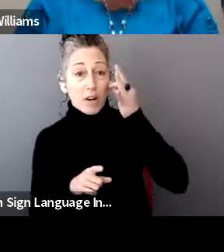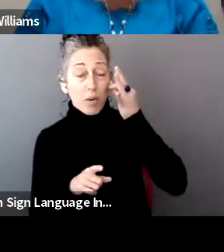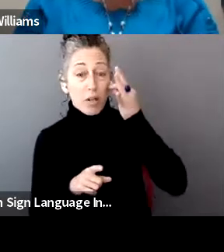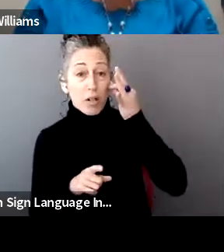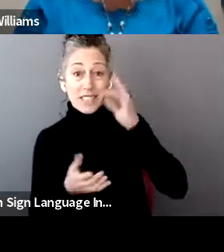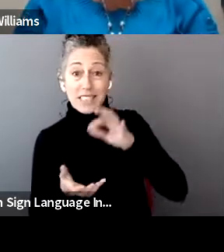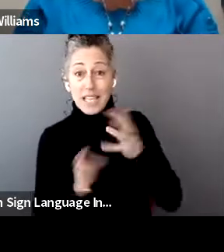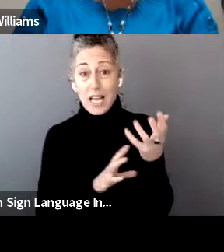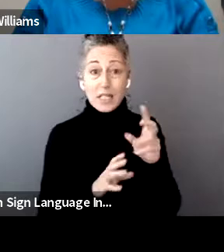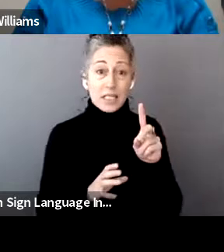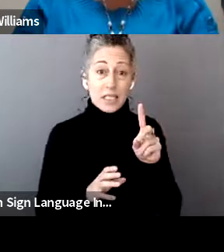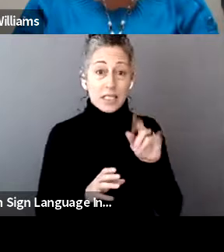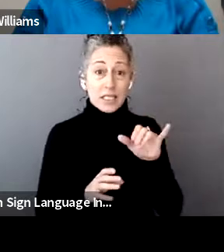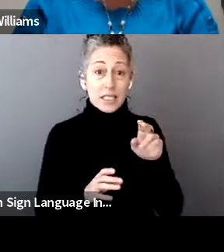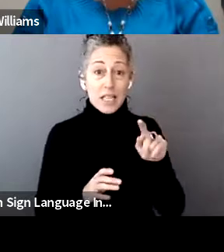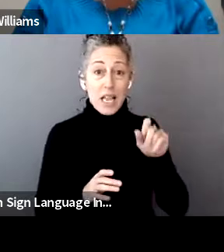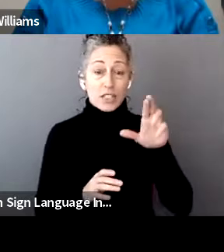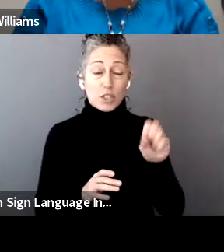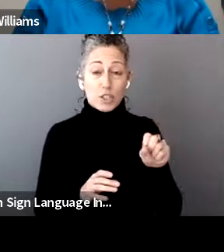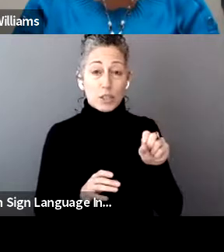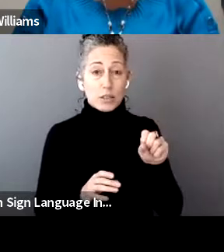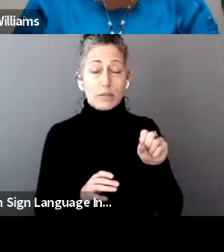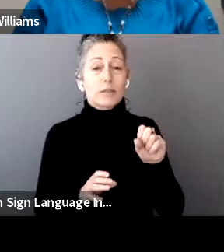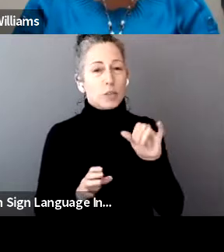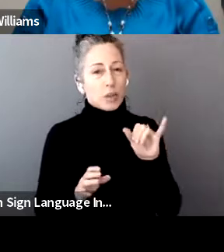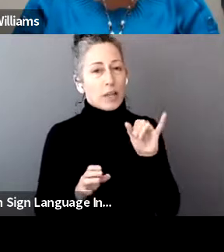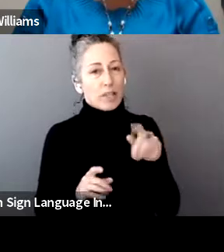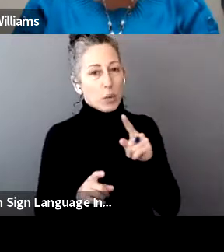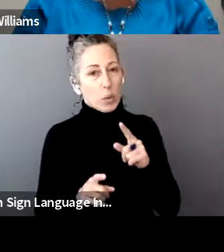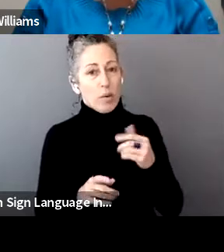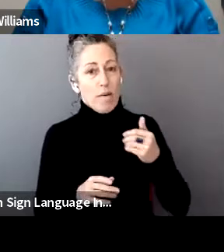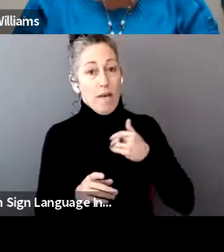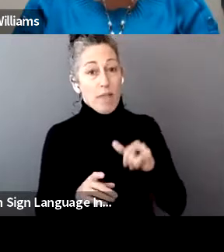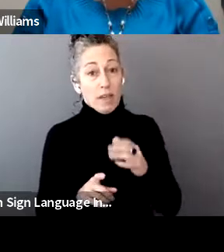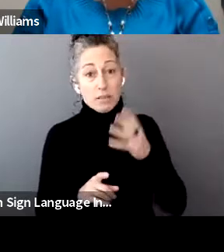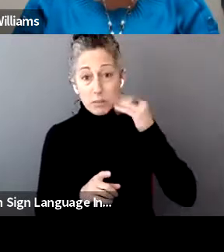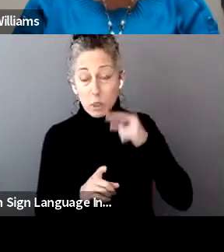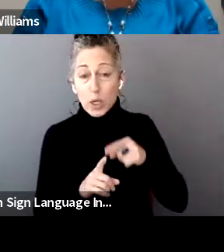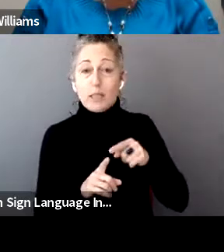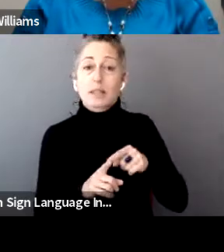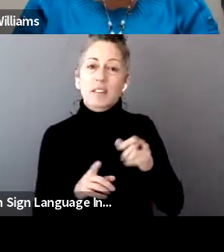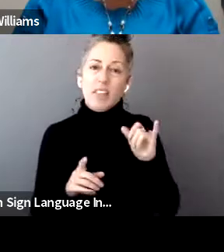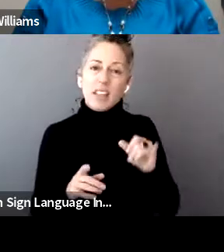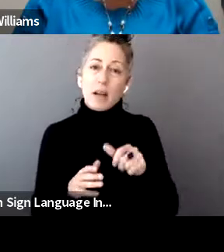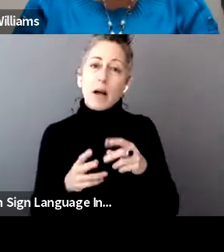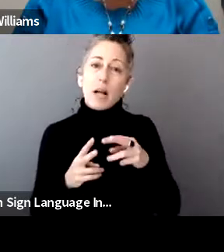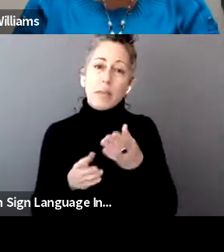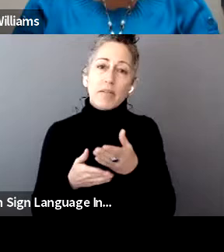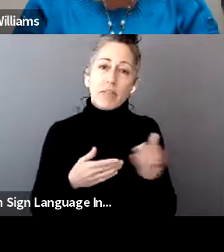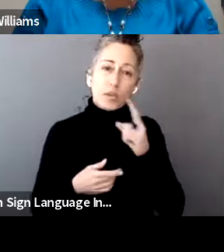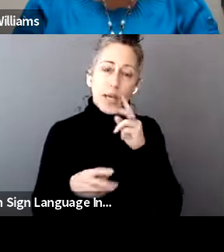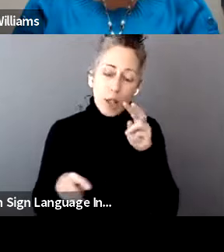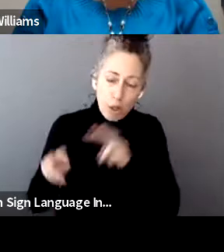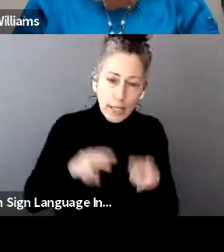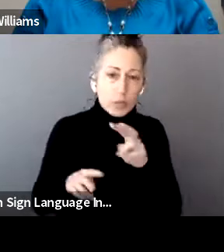to any IRA or retirement or profit sharing distributions that they took. So those are a couple of things to look forward or